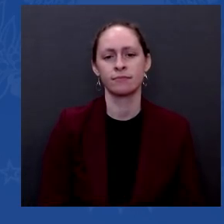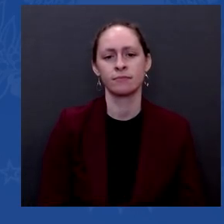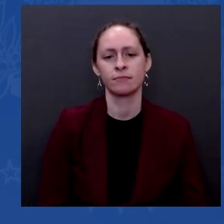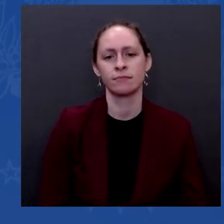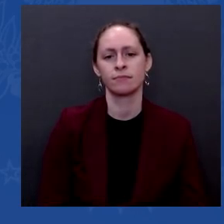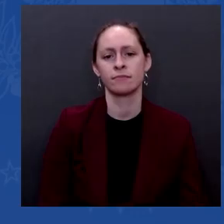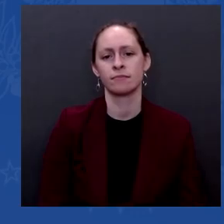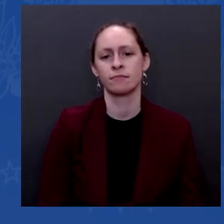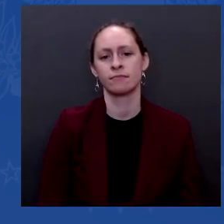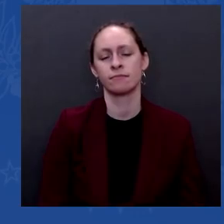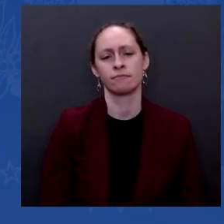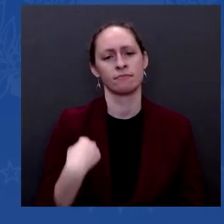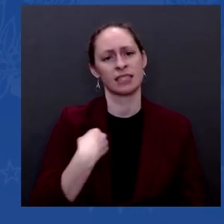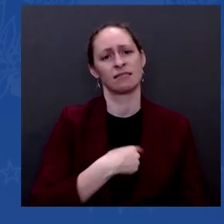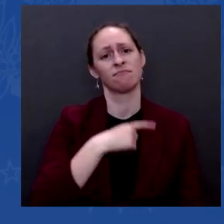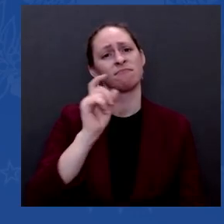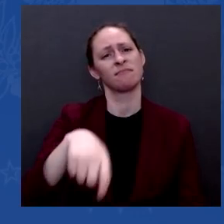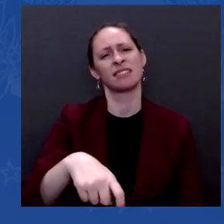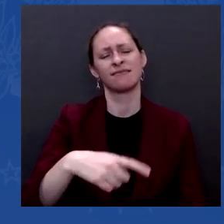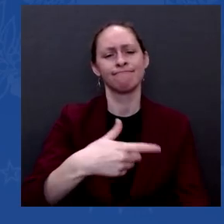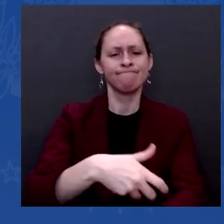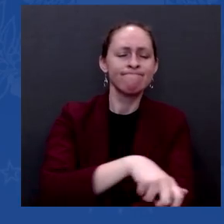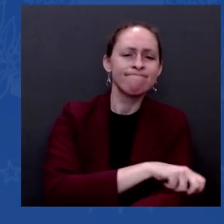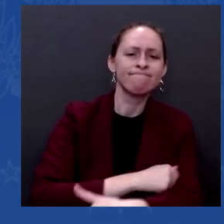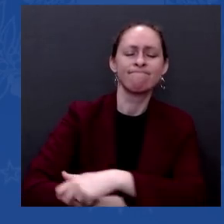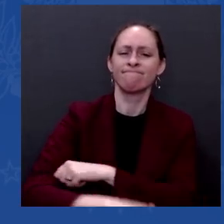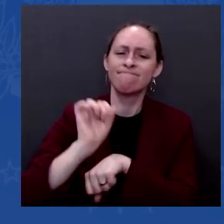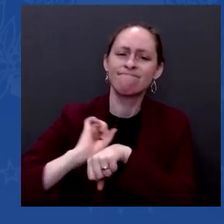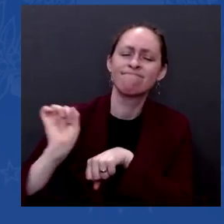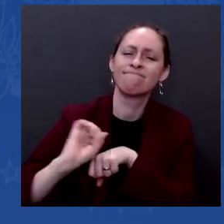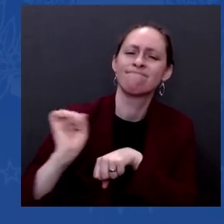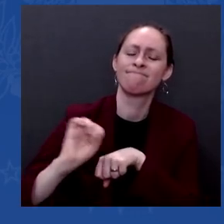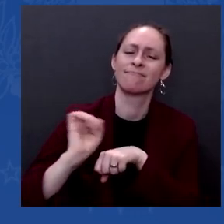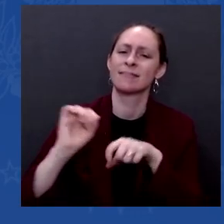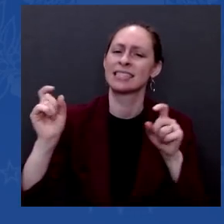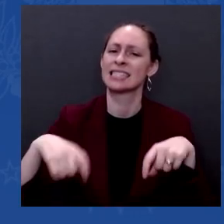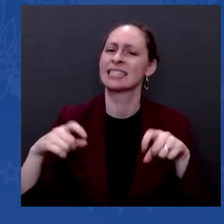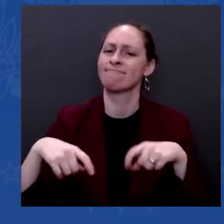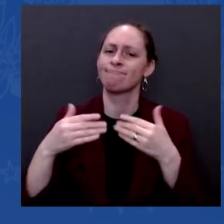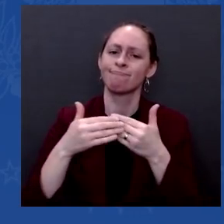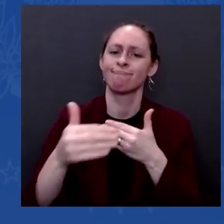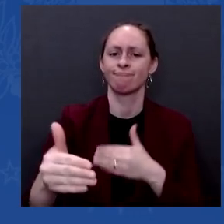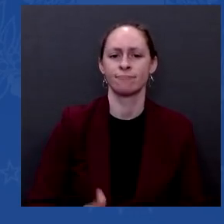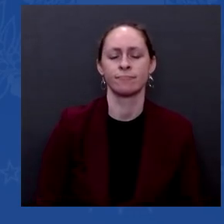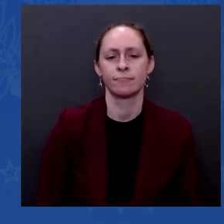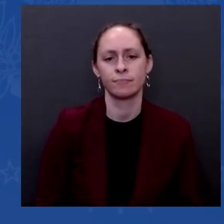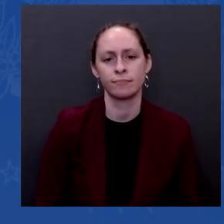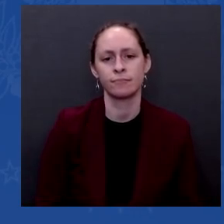why we have continued to keep the commitment of providing vaccines and available